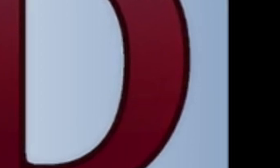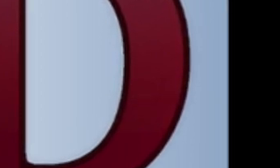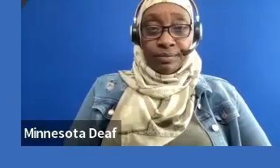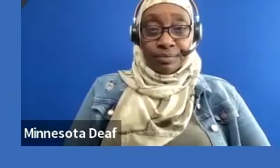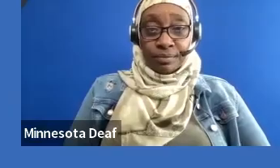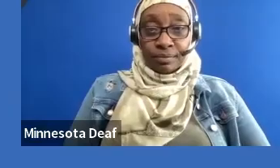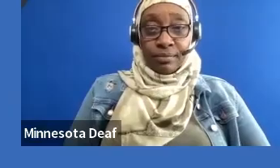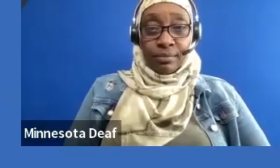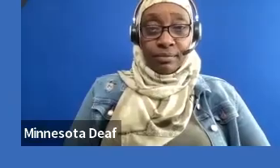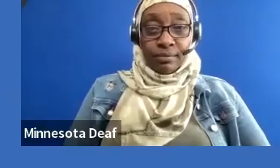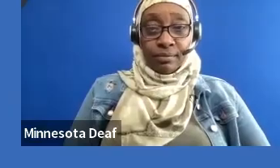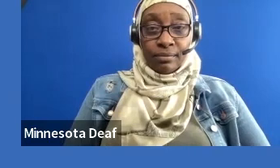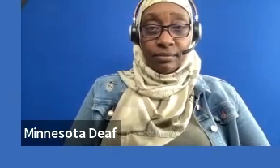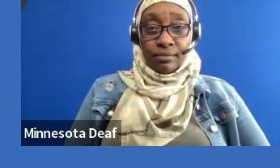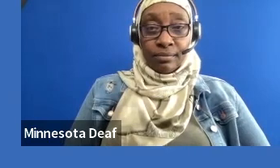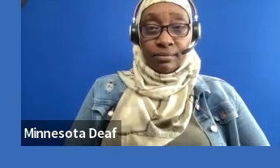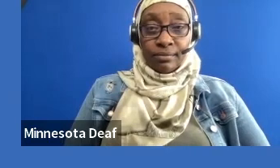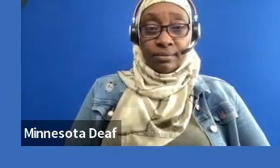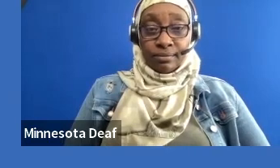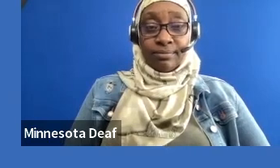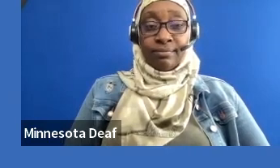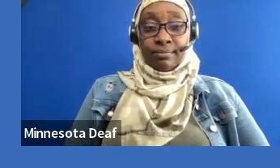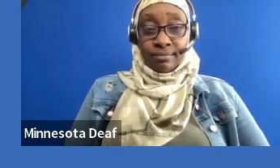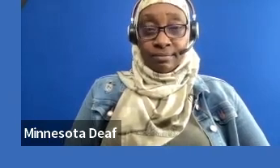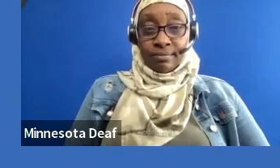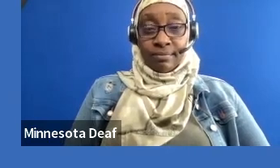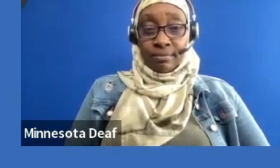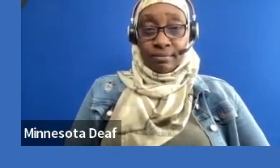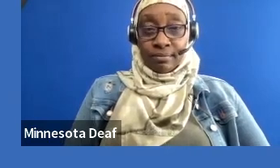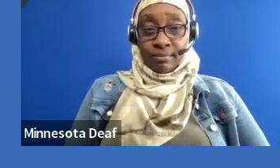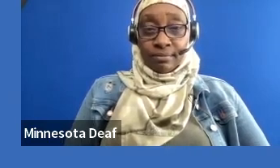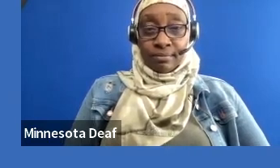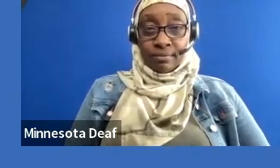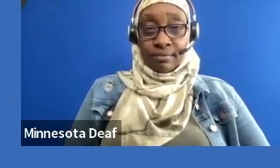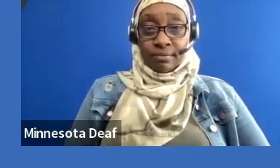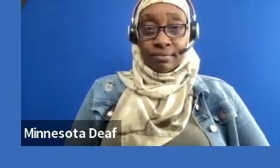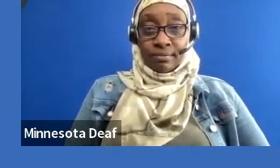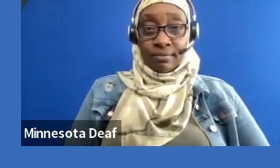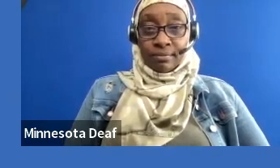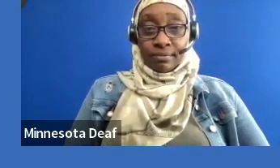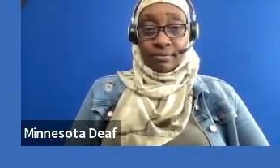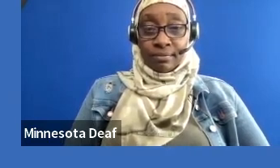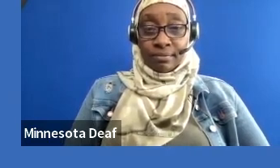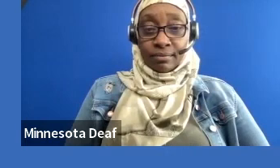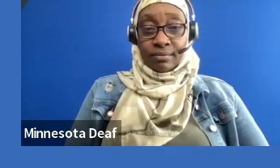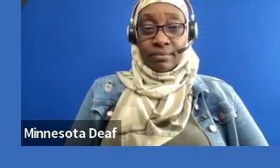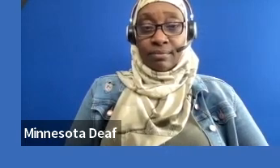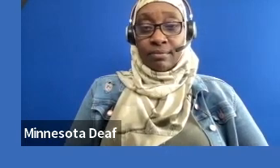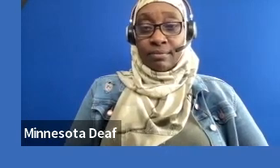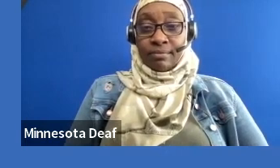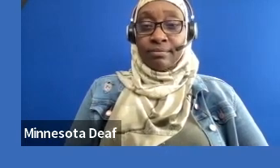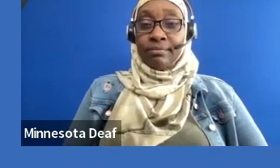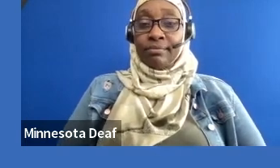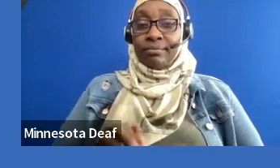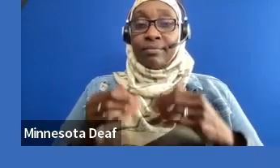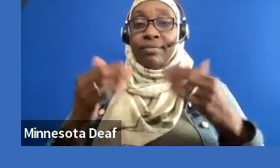this event. Hello, everyone. Thank you for being present here today. We have a very special guest from a very special